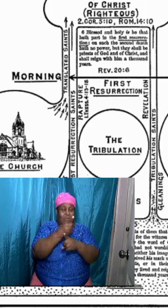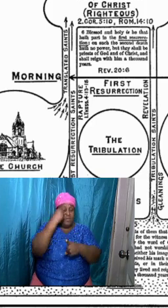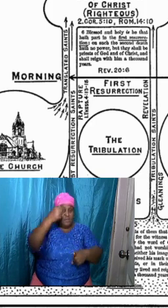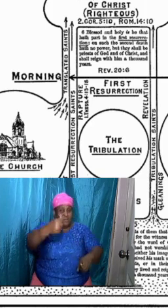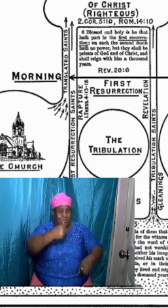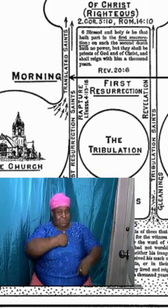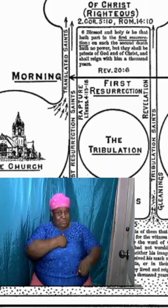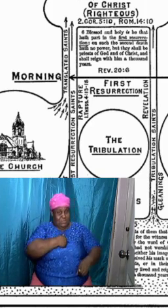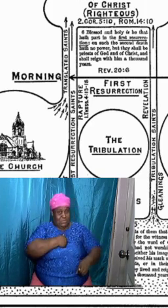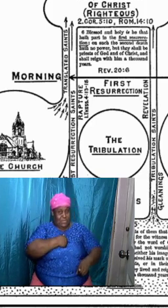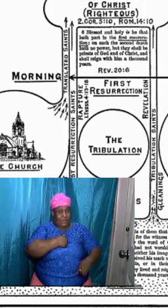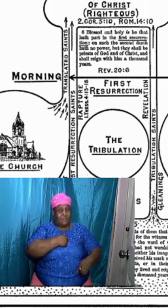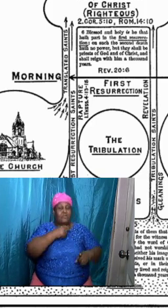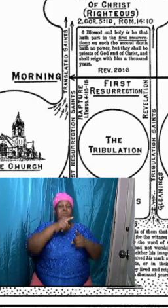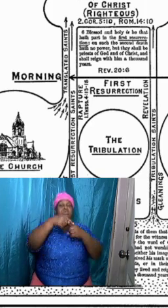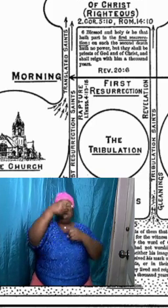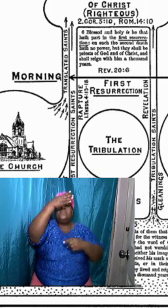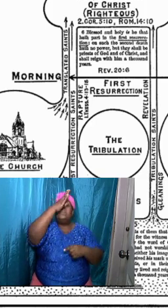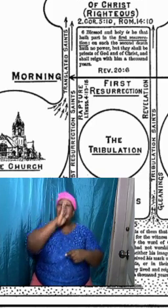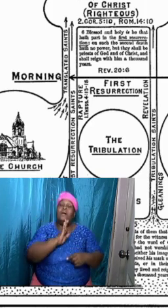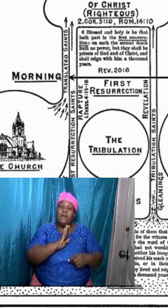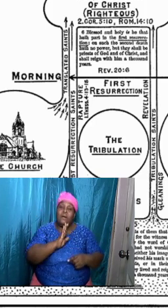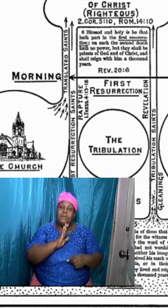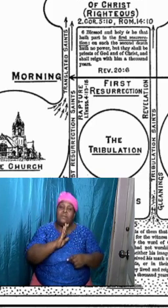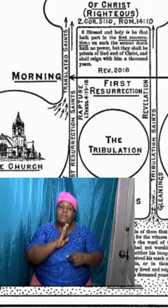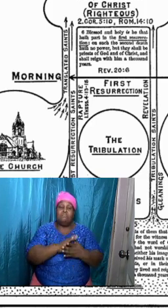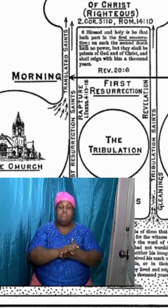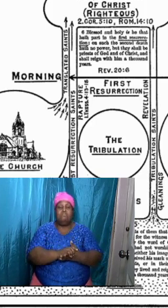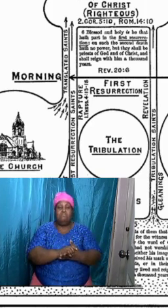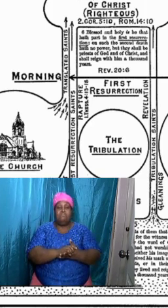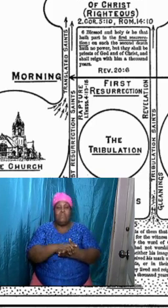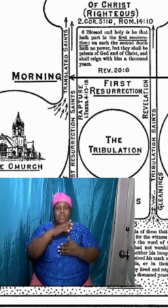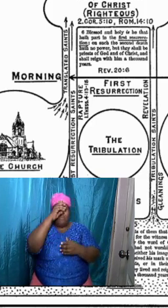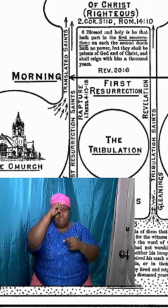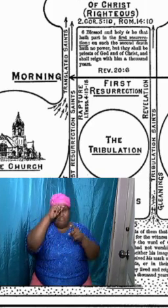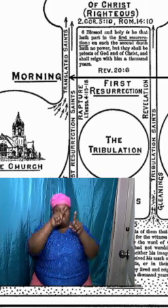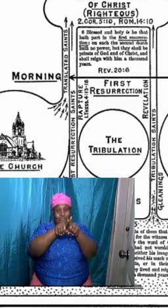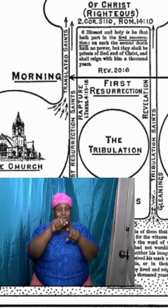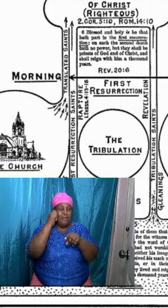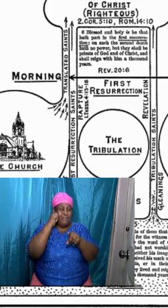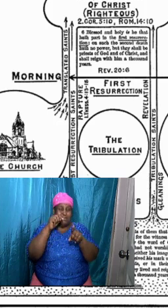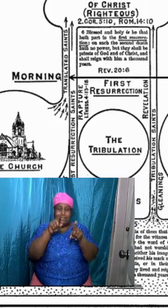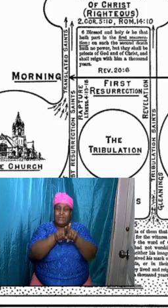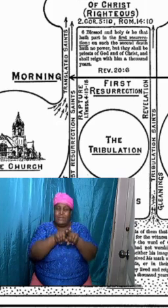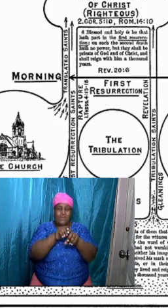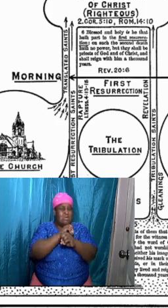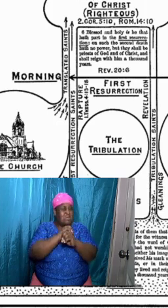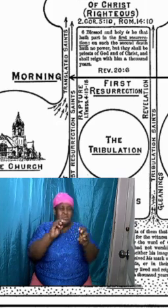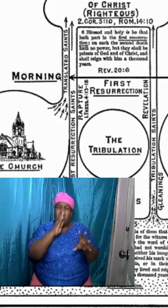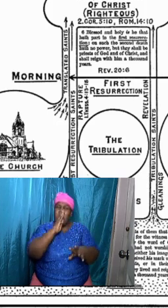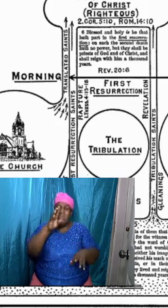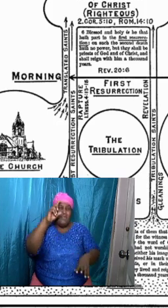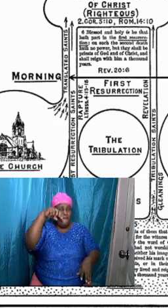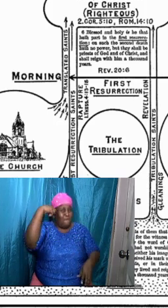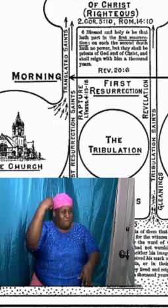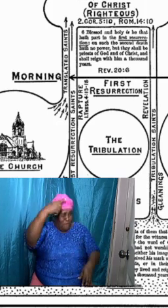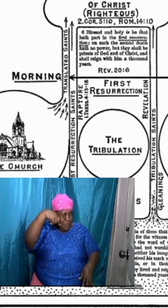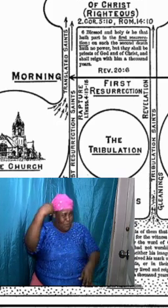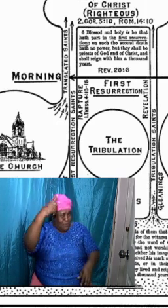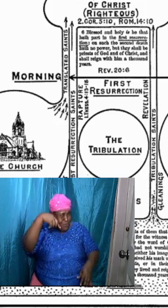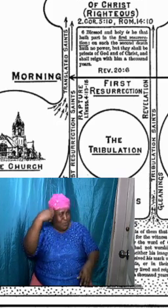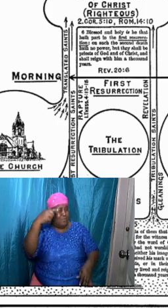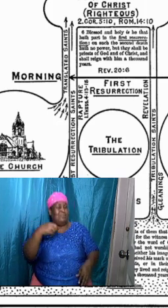And so, brothers and sisters, do not be fooled. A day is coming